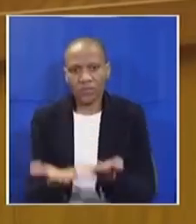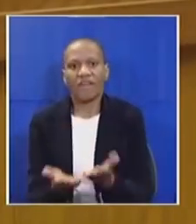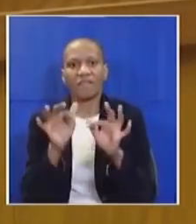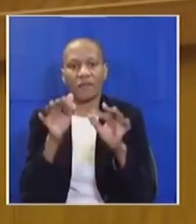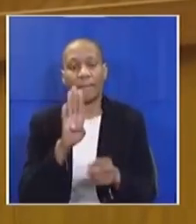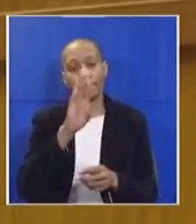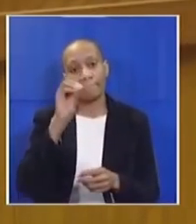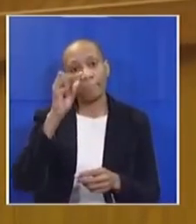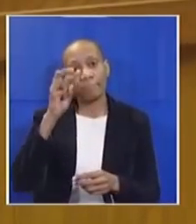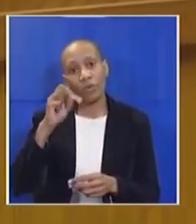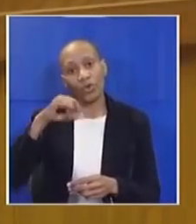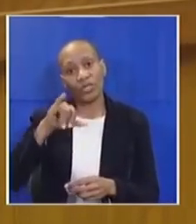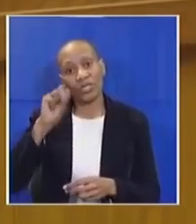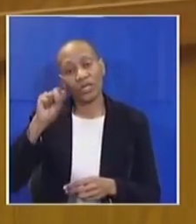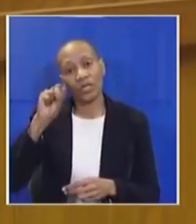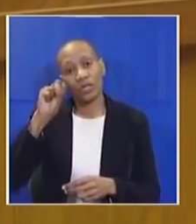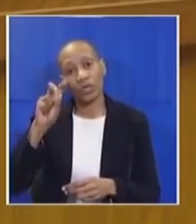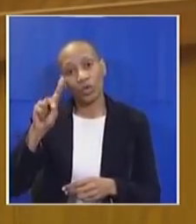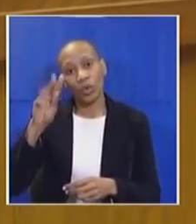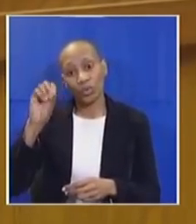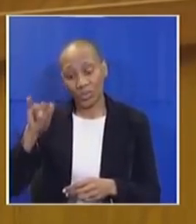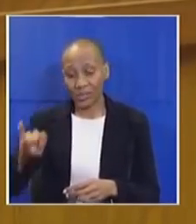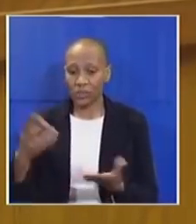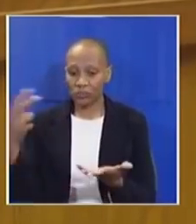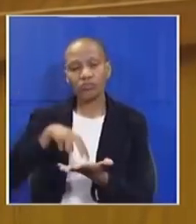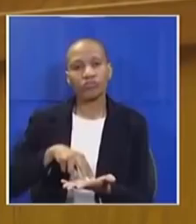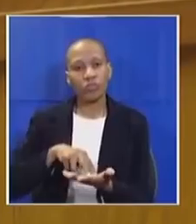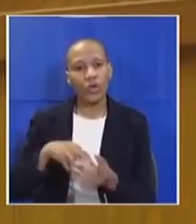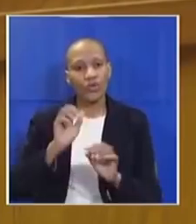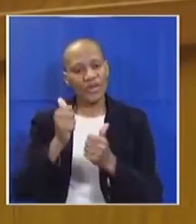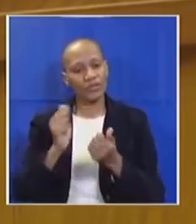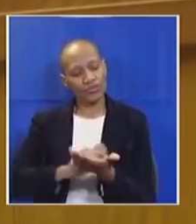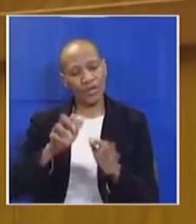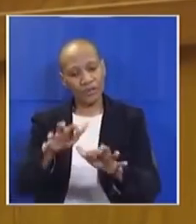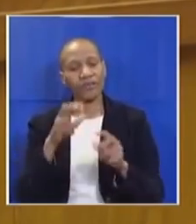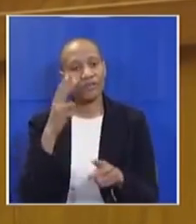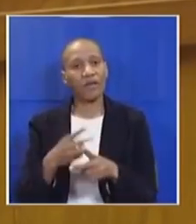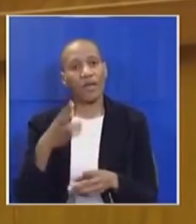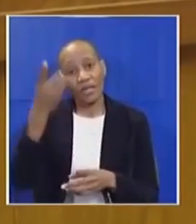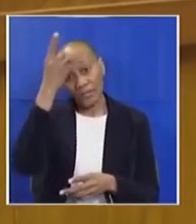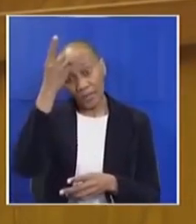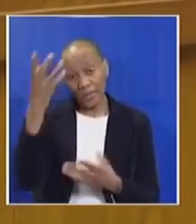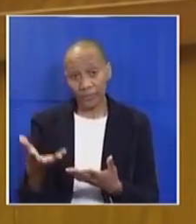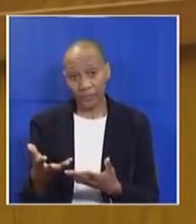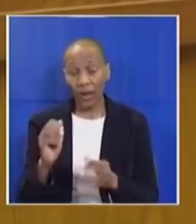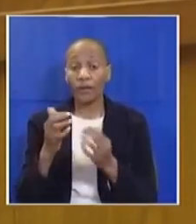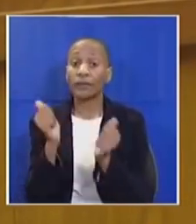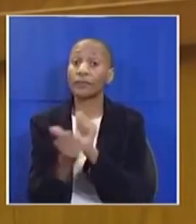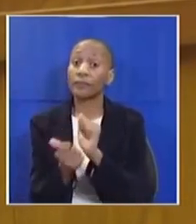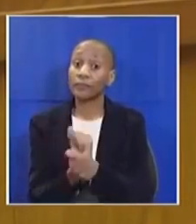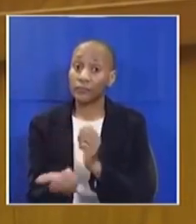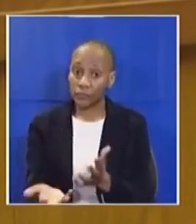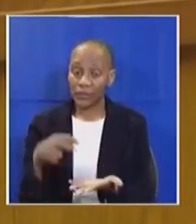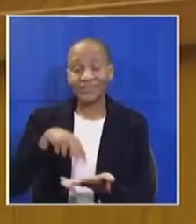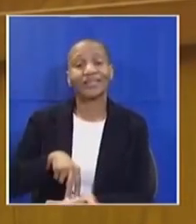Bongingosi Education Kanyele had had to stand on his feet preparing to write his final exam in the Durban Westville prison because they do not have study decks